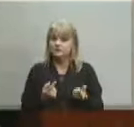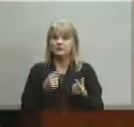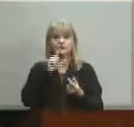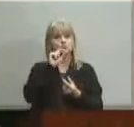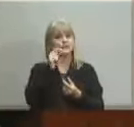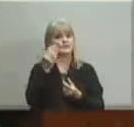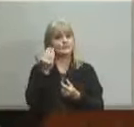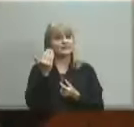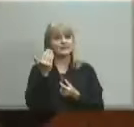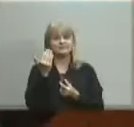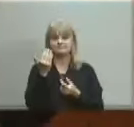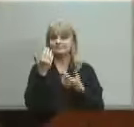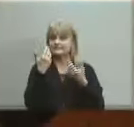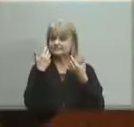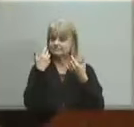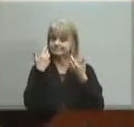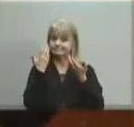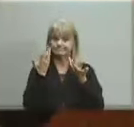2015